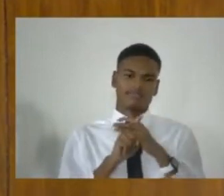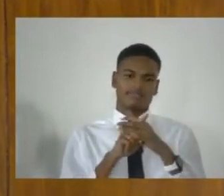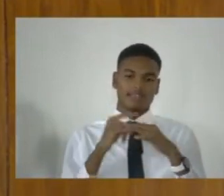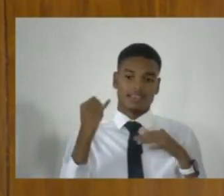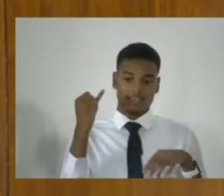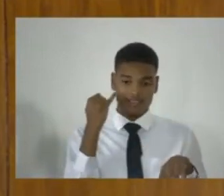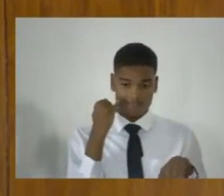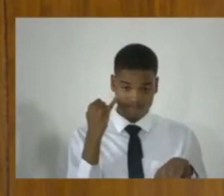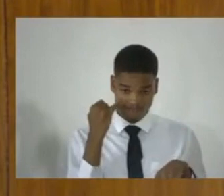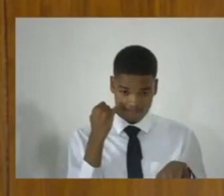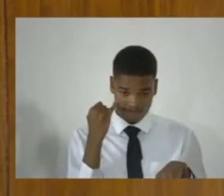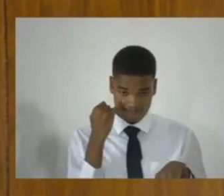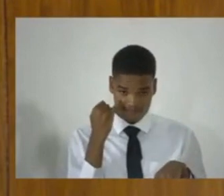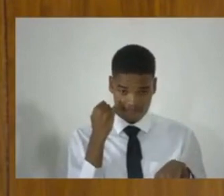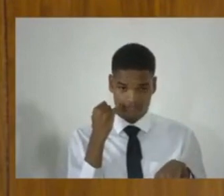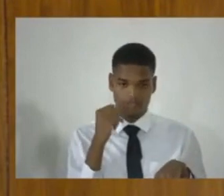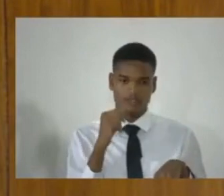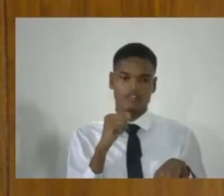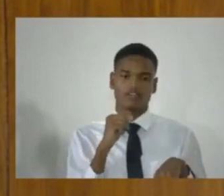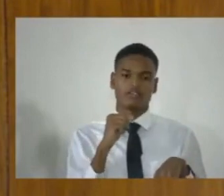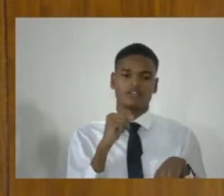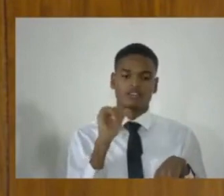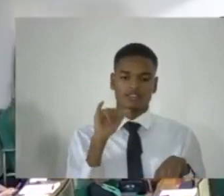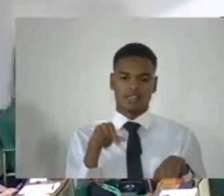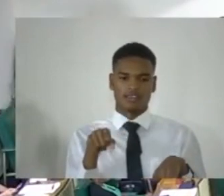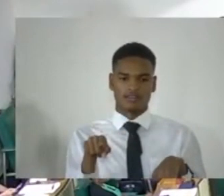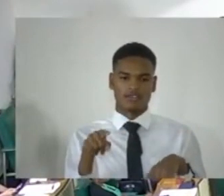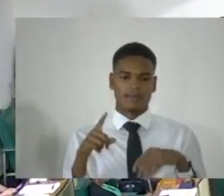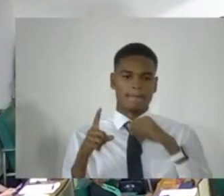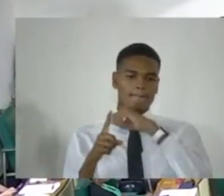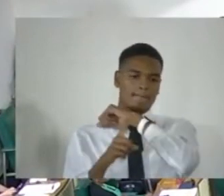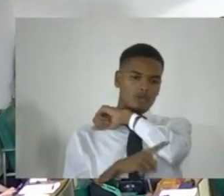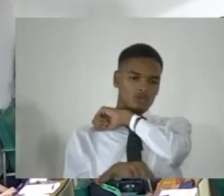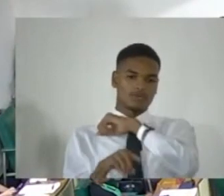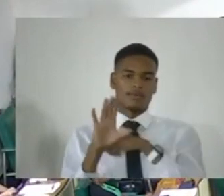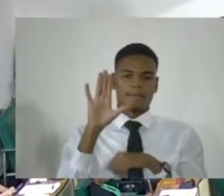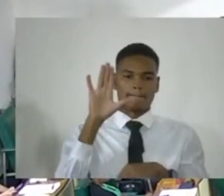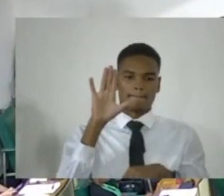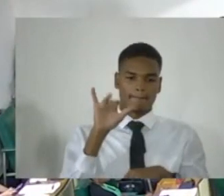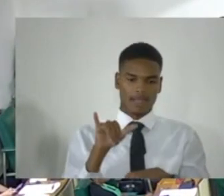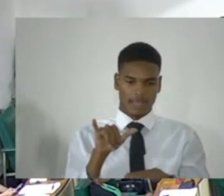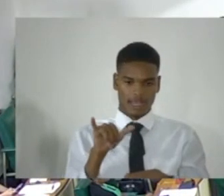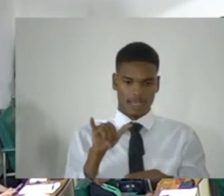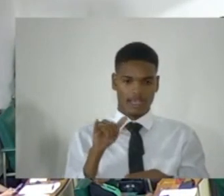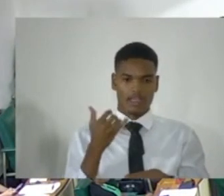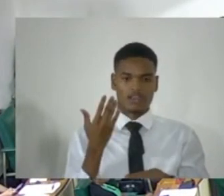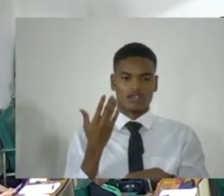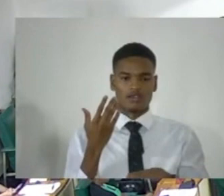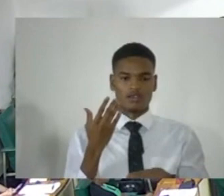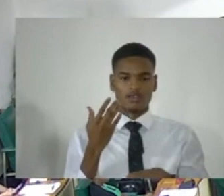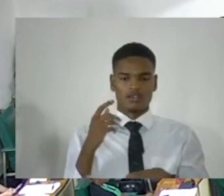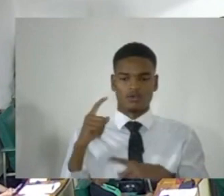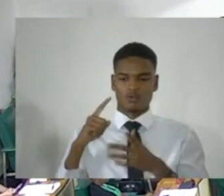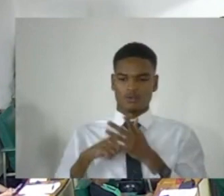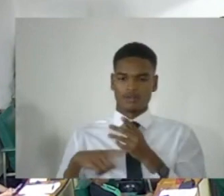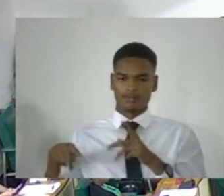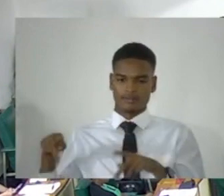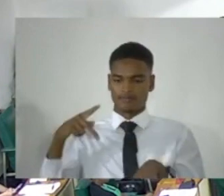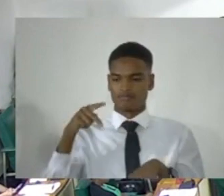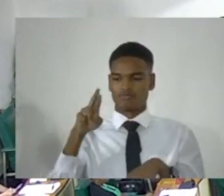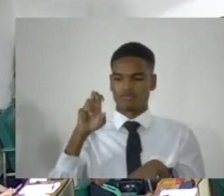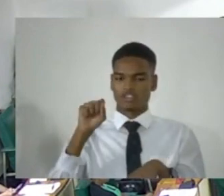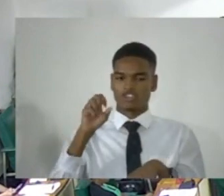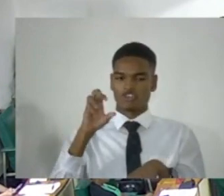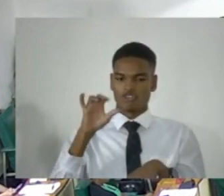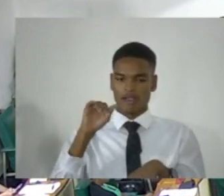if it is offense punishable by a prescribed minimum penalty. Now, the words prescribed minimum